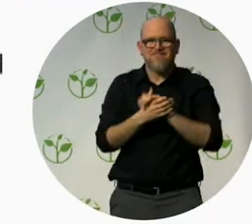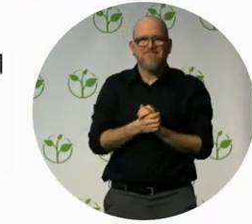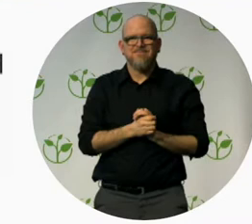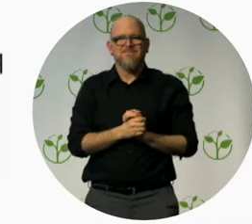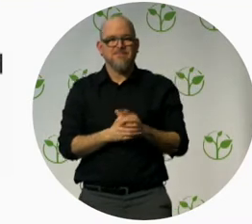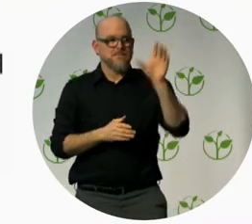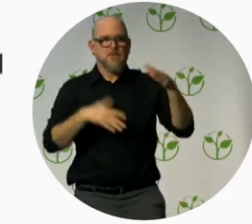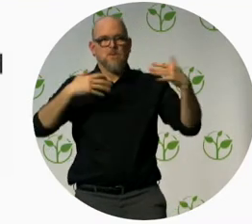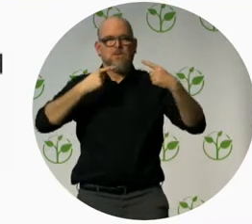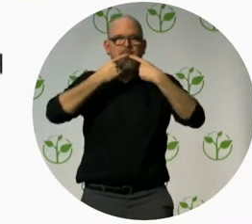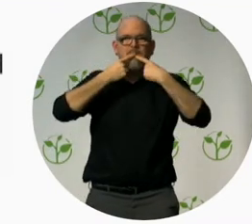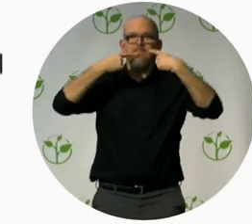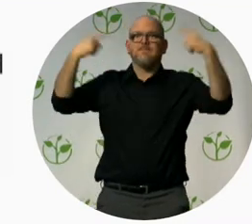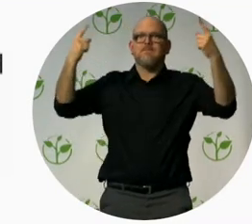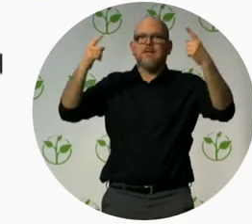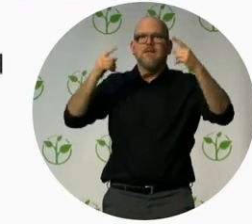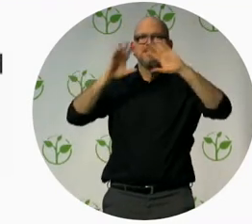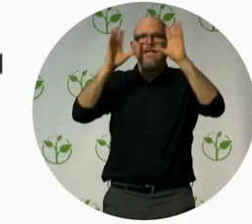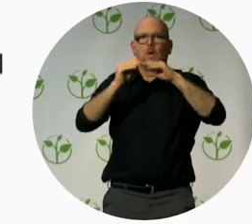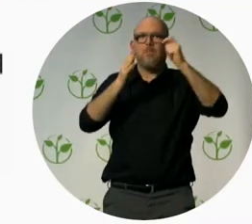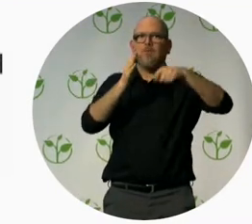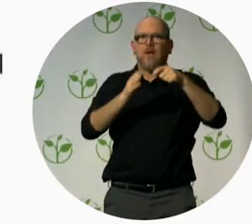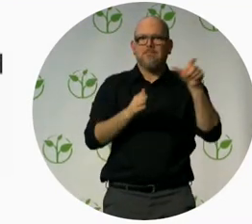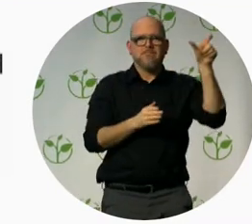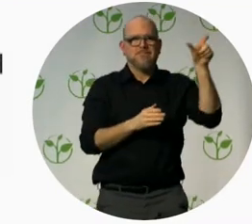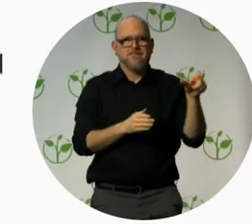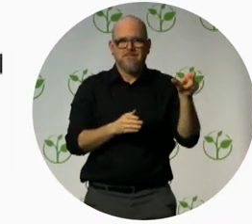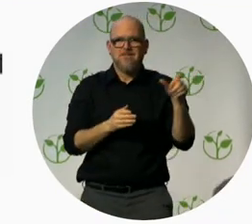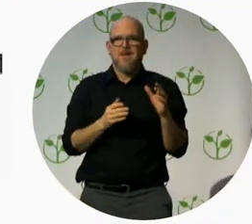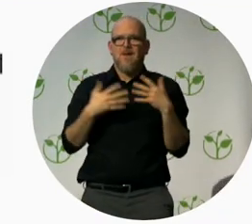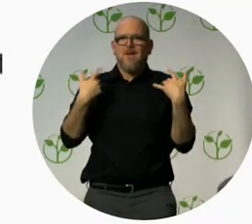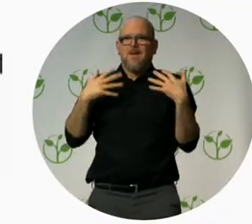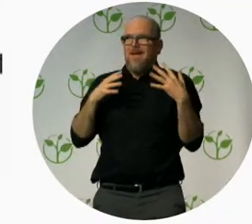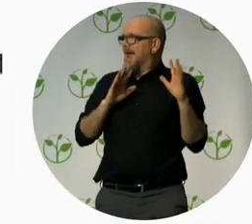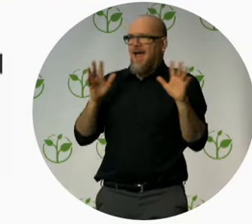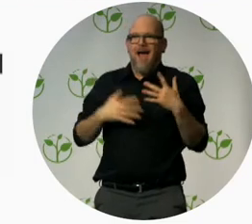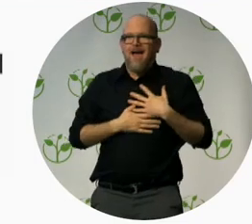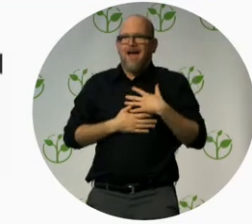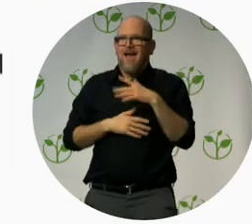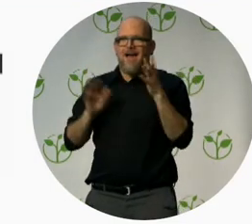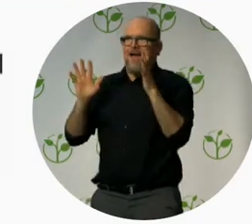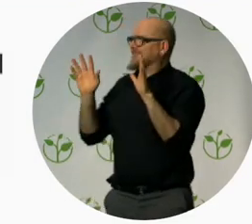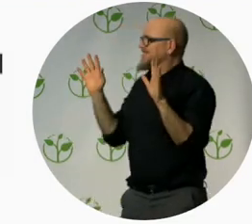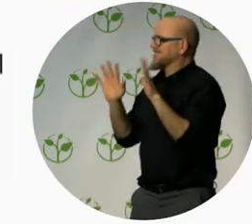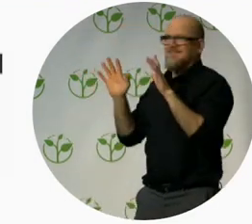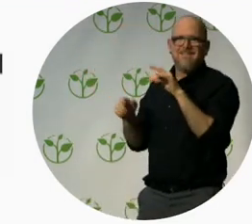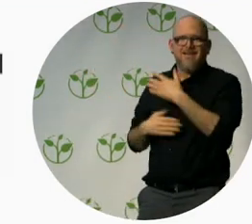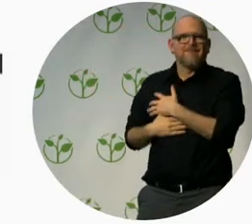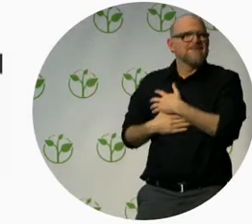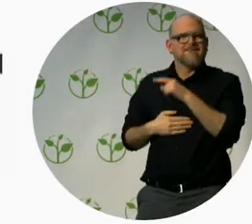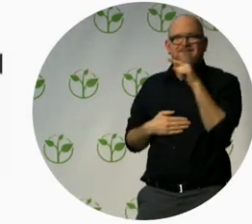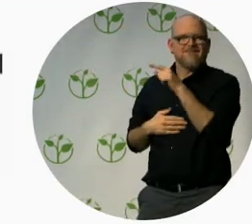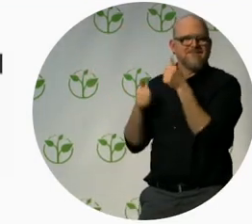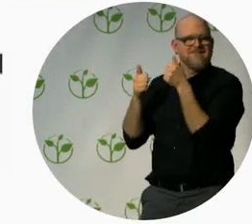Xero Project conference, have become great friends of ours, where there's been real, real innovations around best